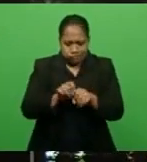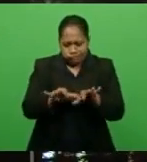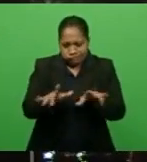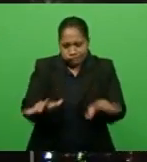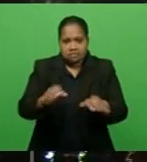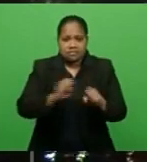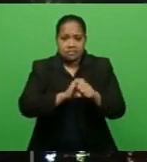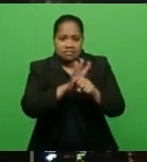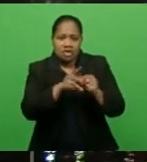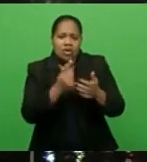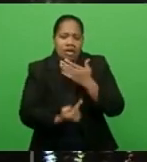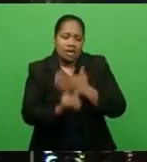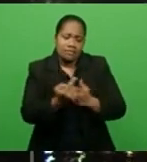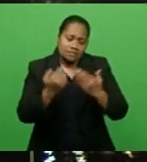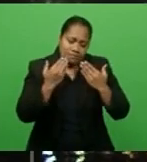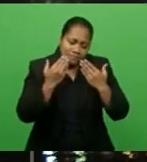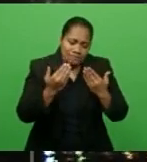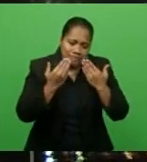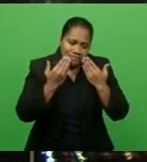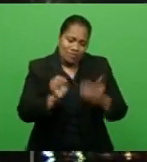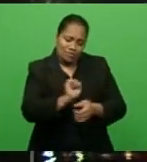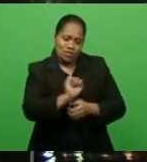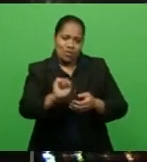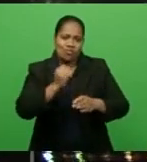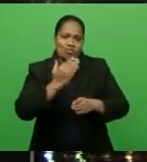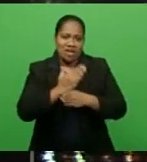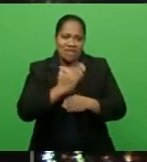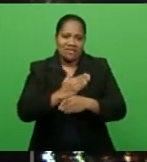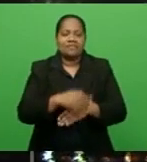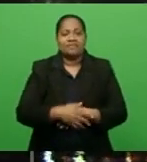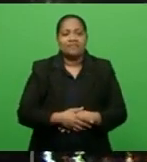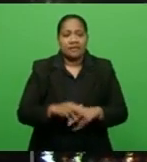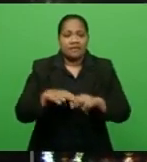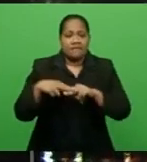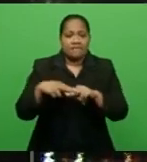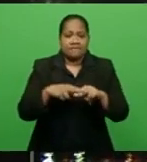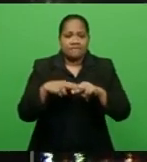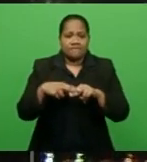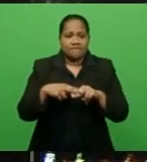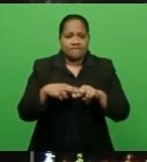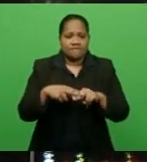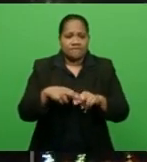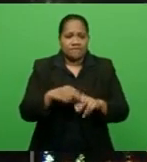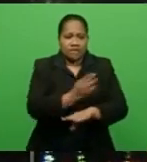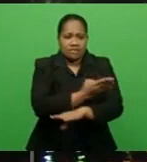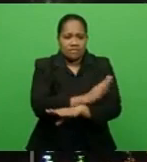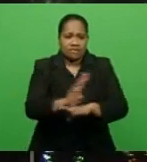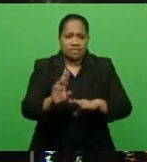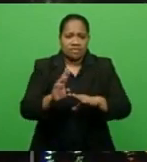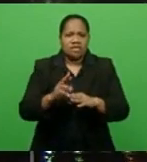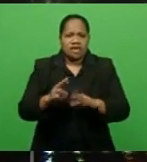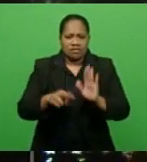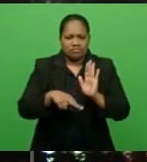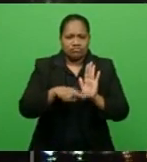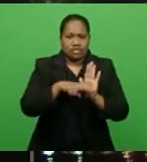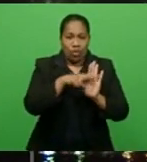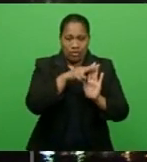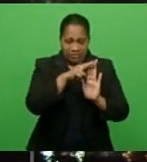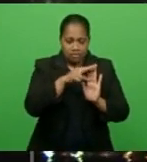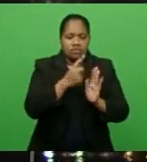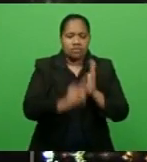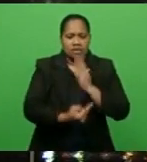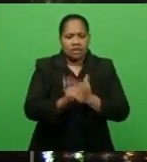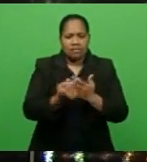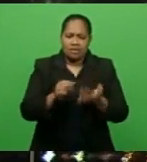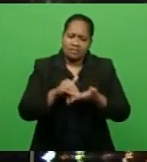acknowledged and commended for their work. That Riga-Fiji Beach Resort hosted some of them to show appreciation for their hard work over the